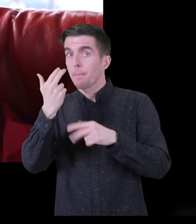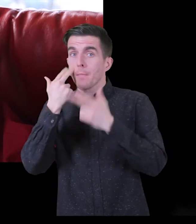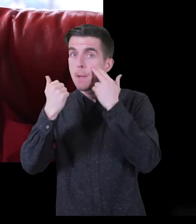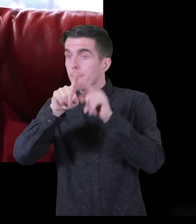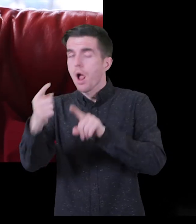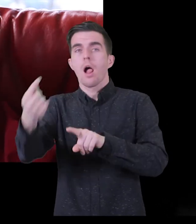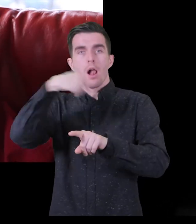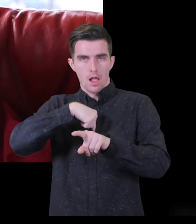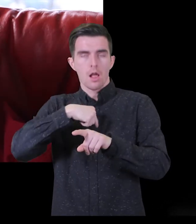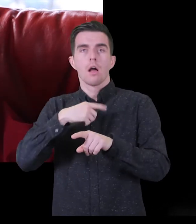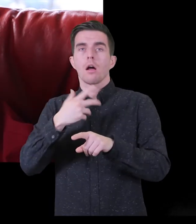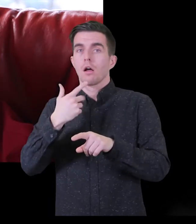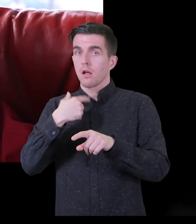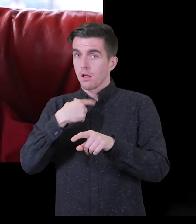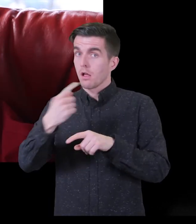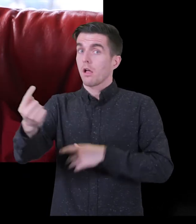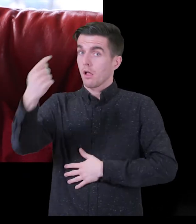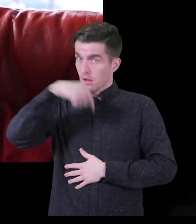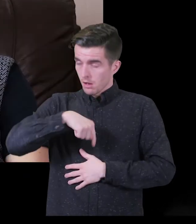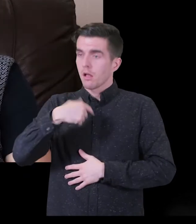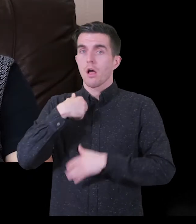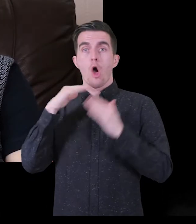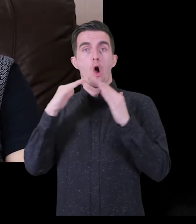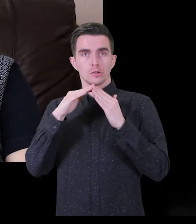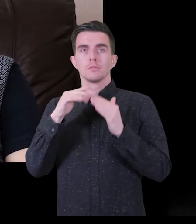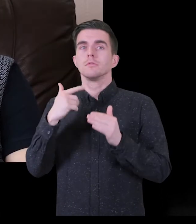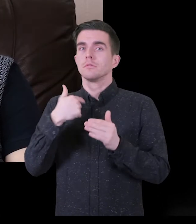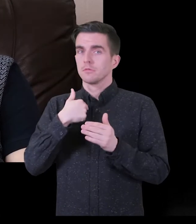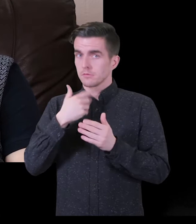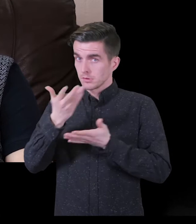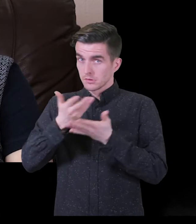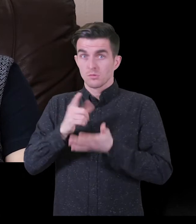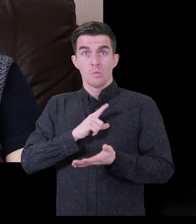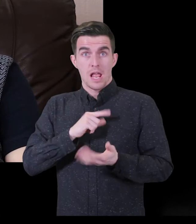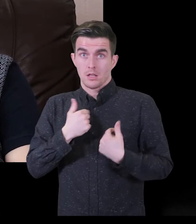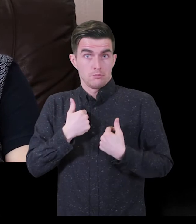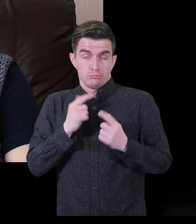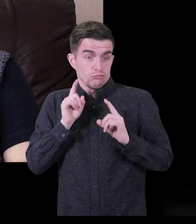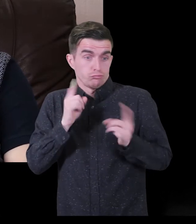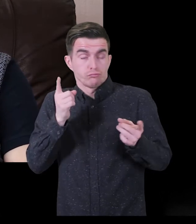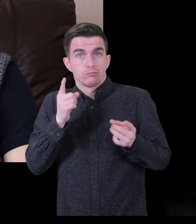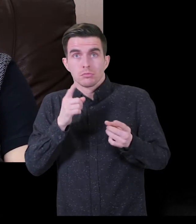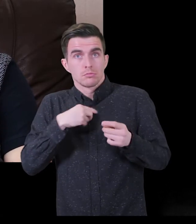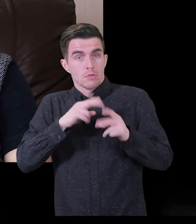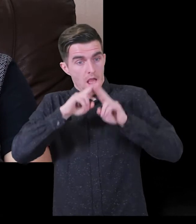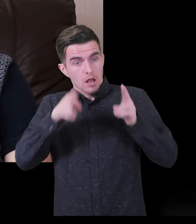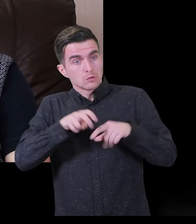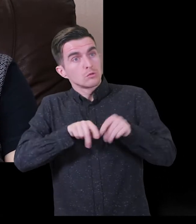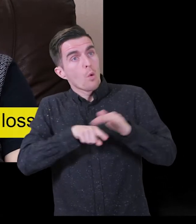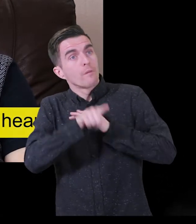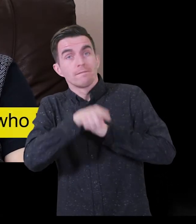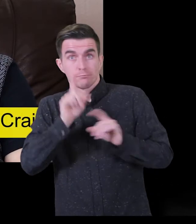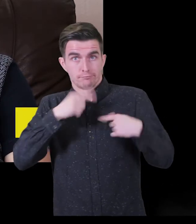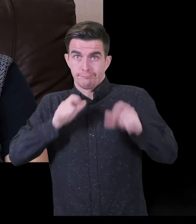needed to bring life back to normal. So the team sent two people out at first.